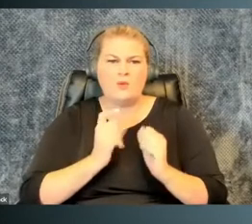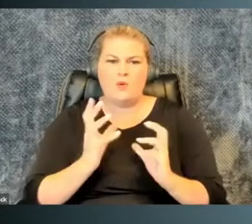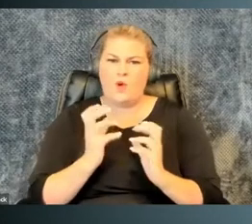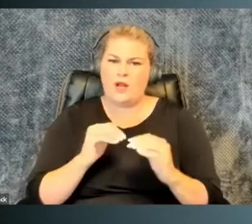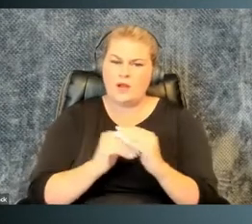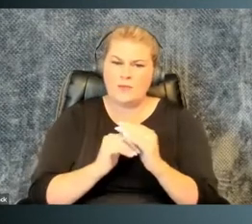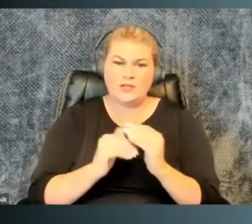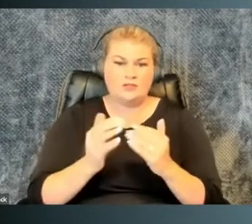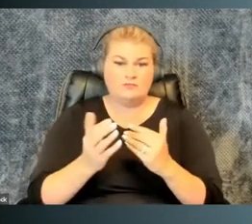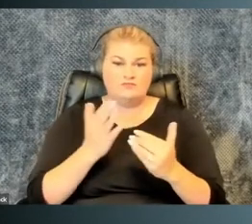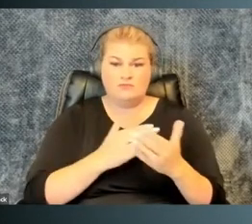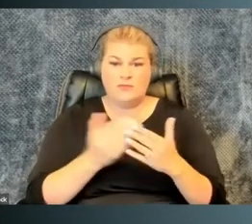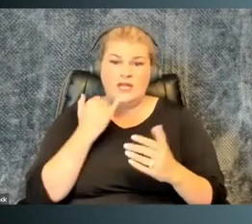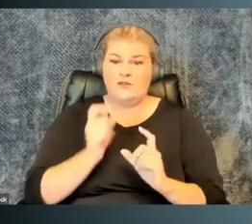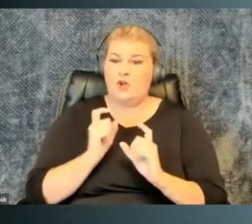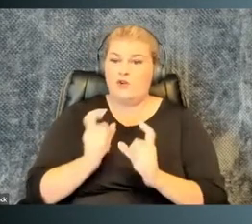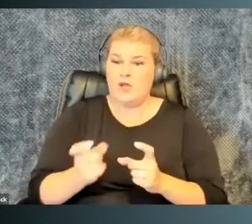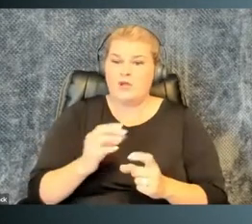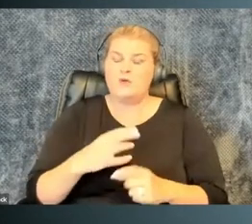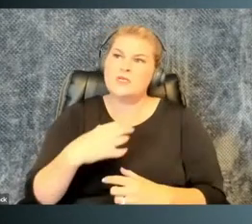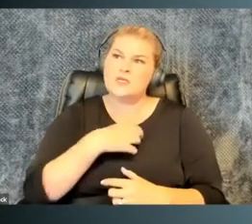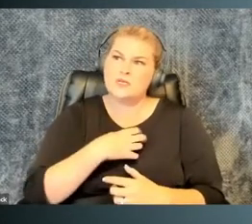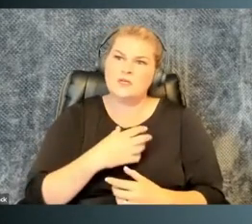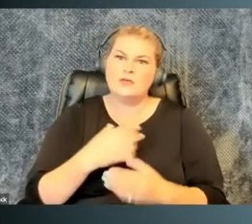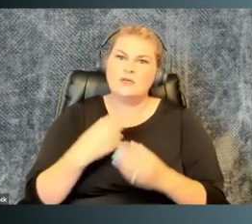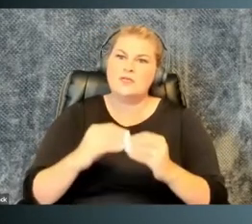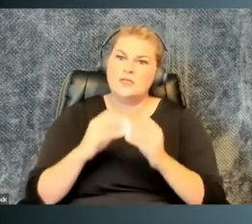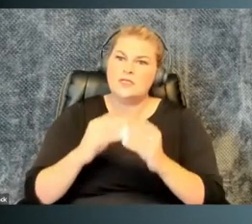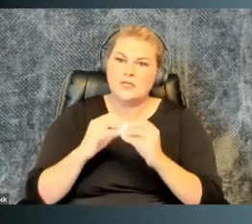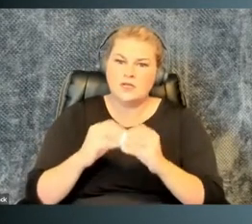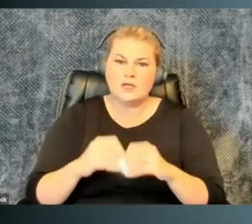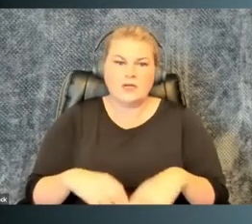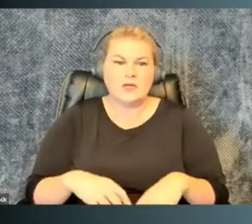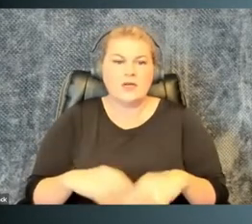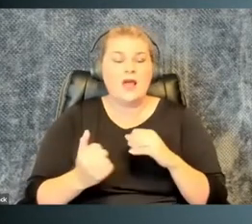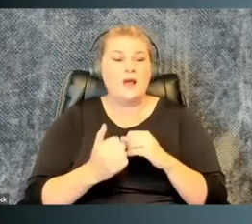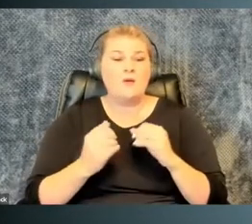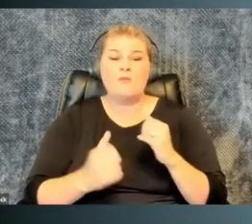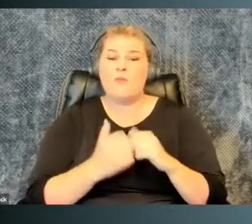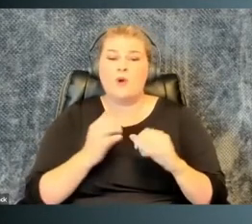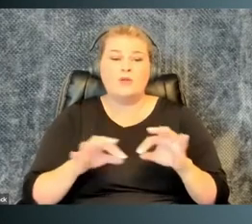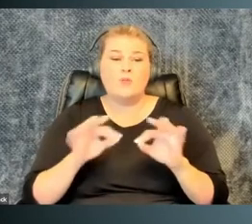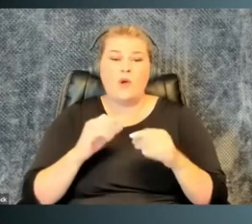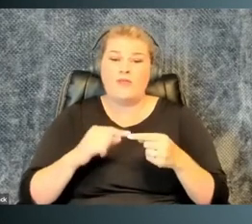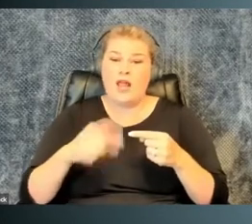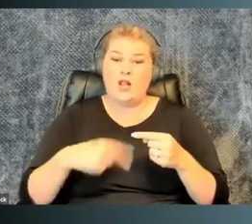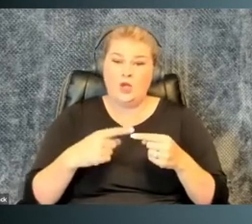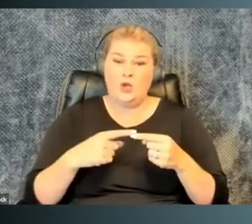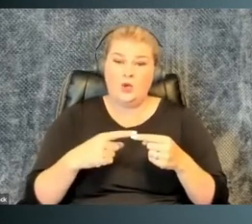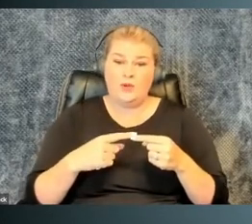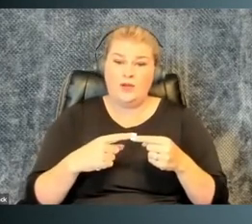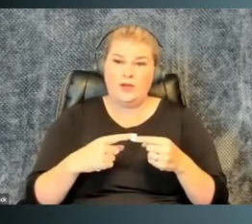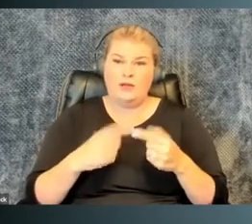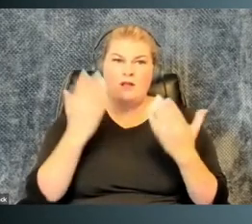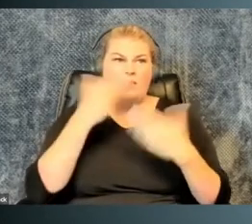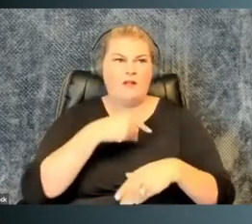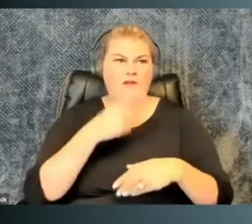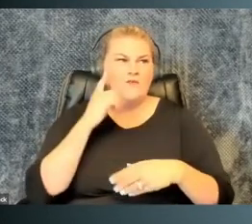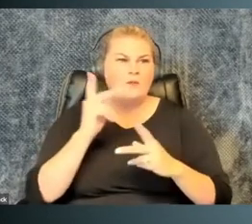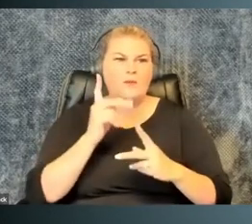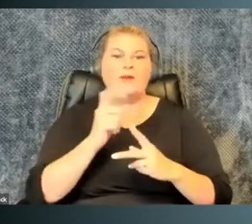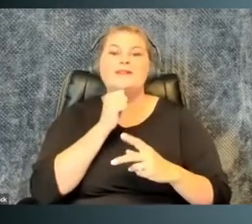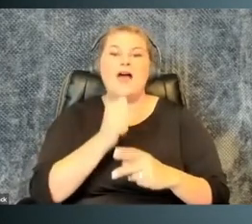accommodations, whether they are quickly granted or fiercely contested. And perhaps most important, the loop is almost always